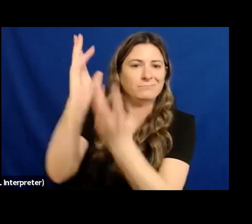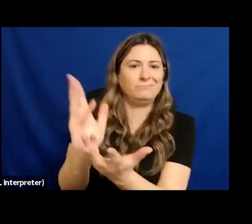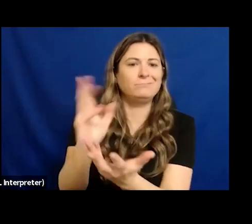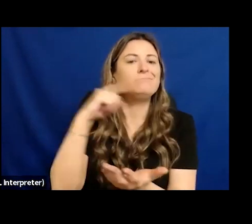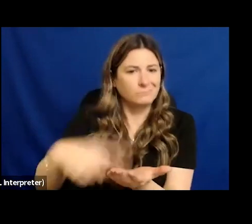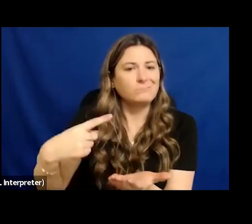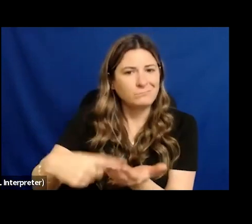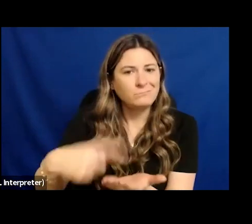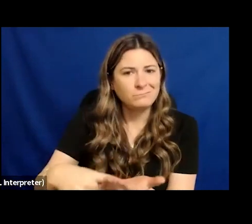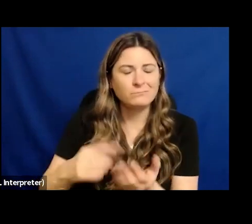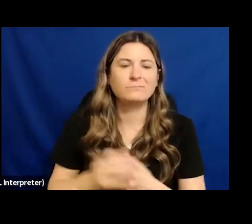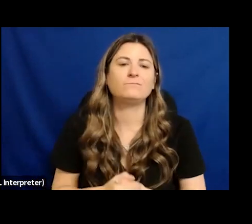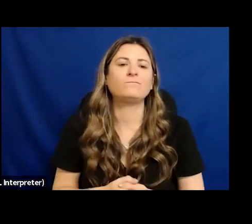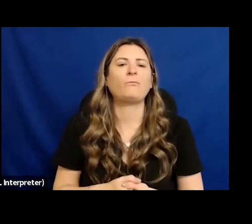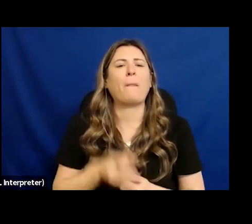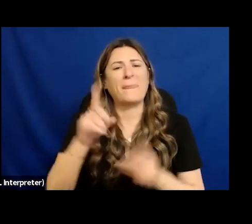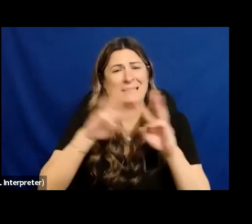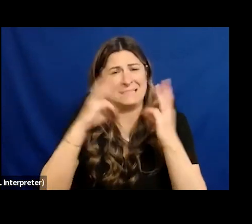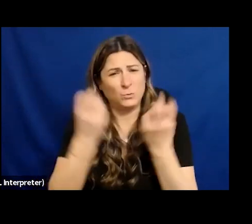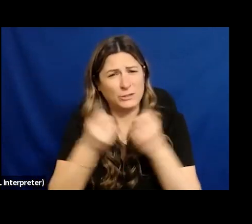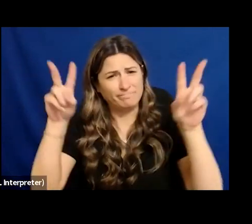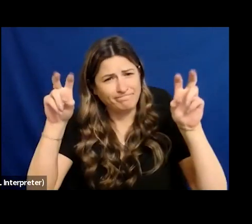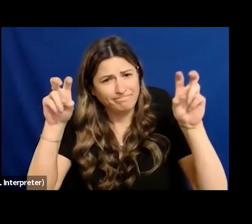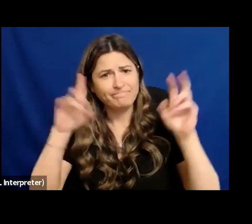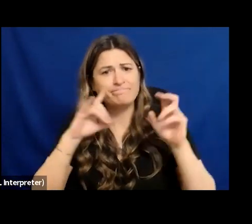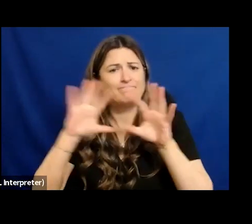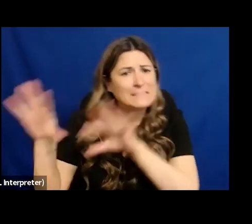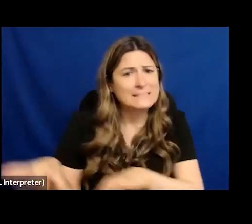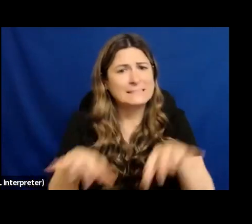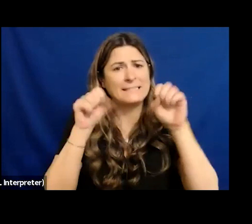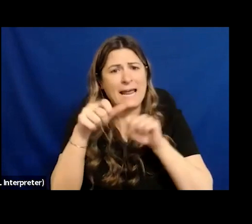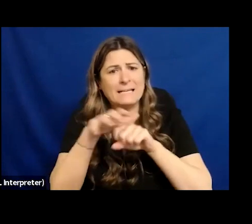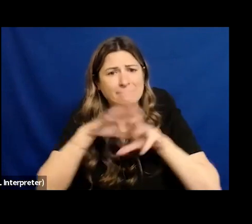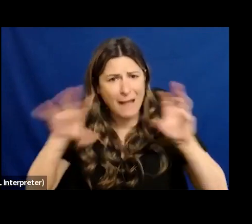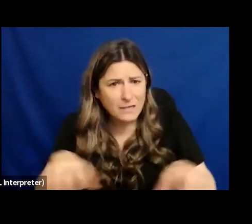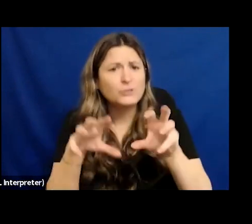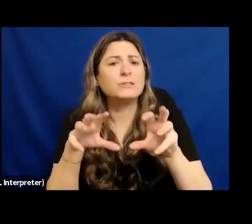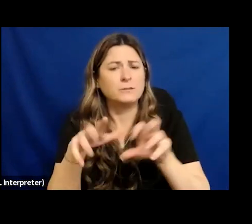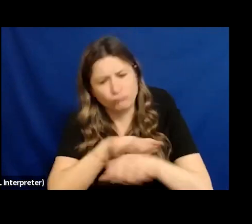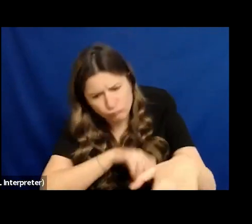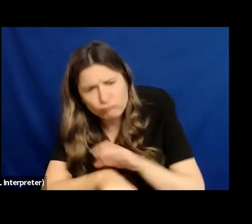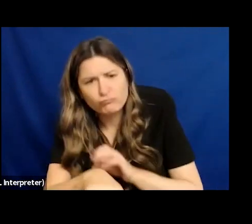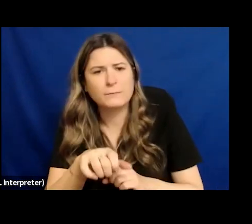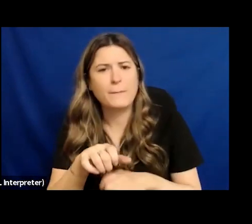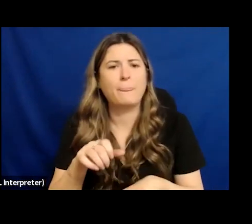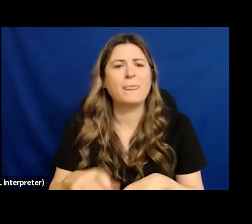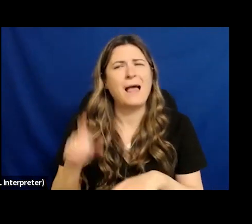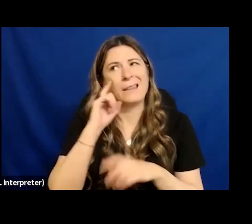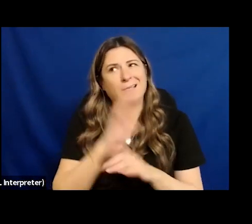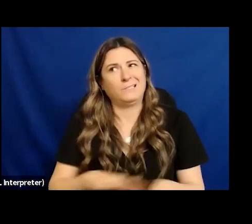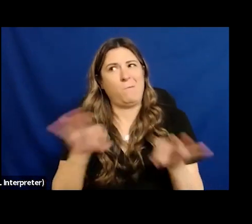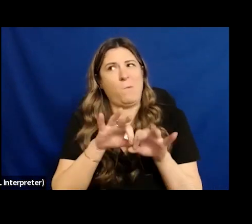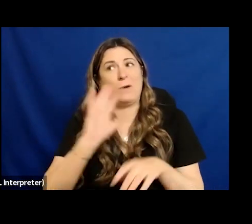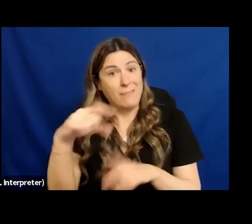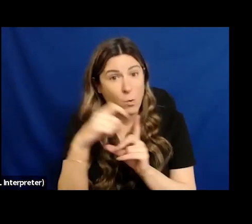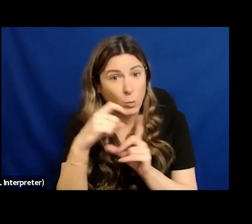taking action it's really critical as we consider those significant actions under truth and reconciliation what